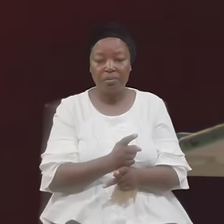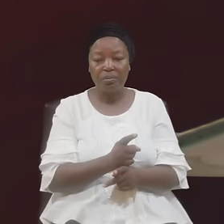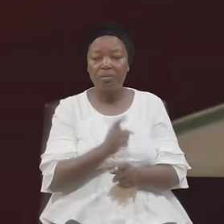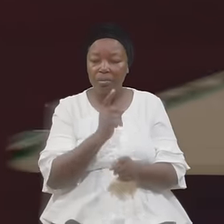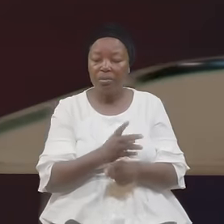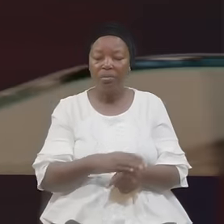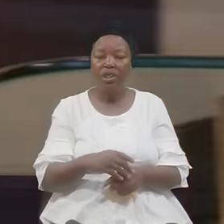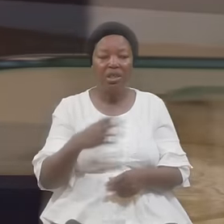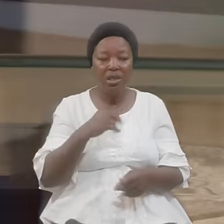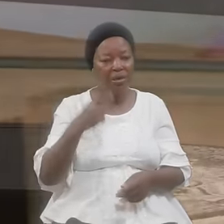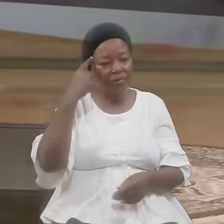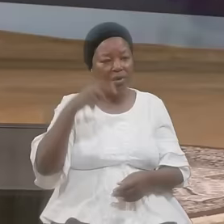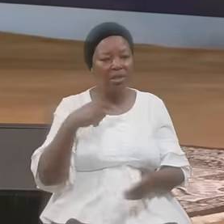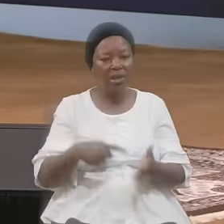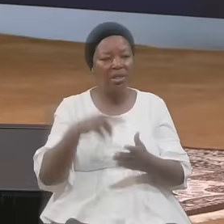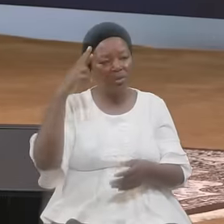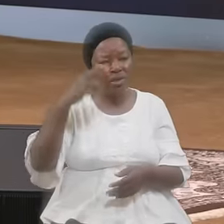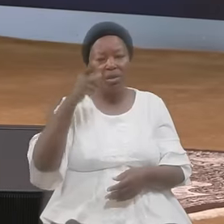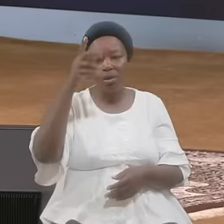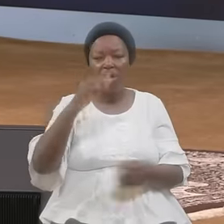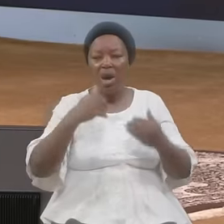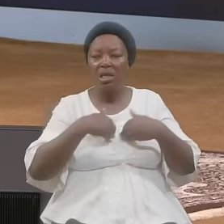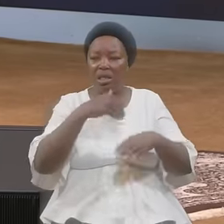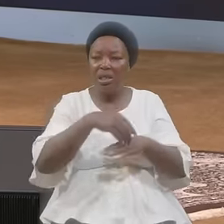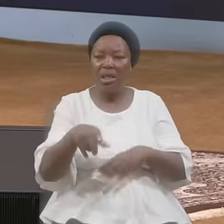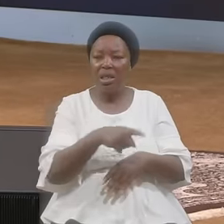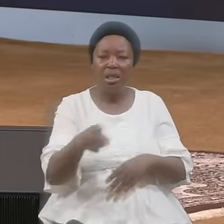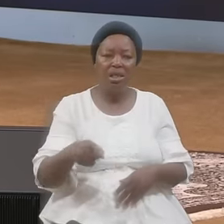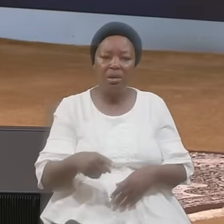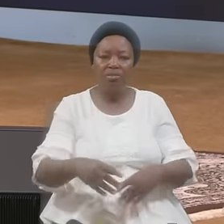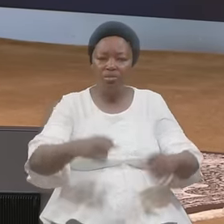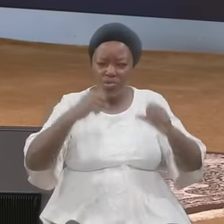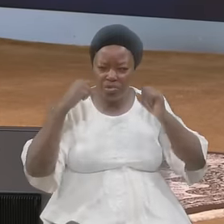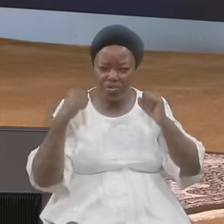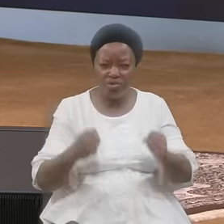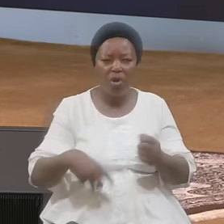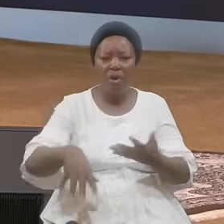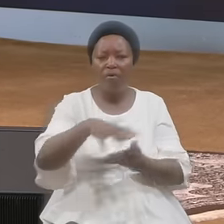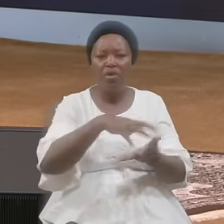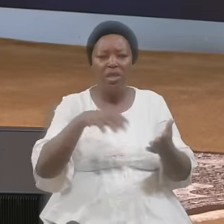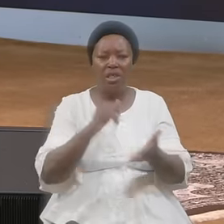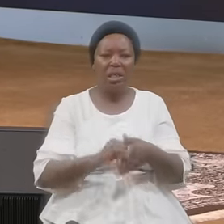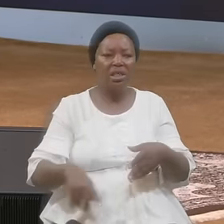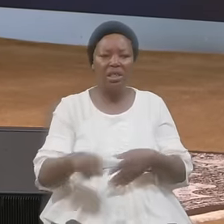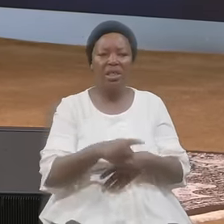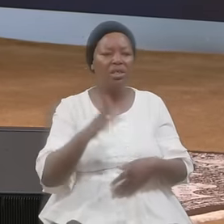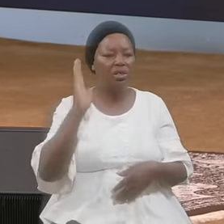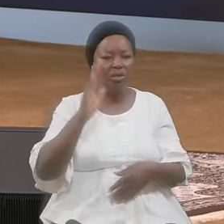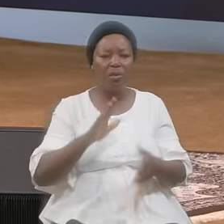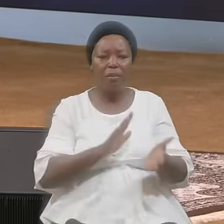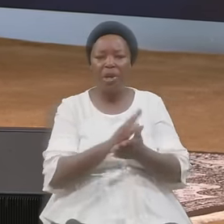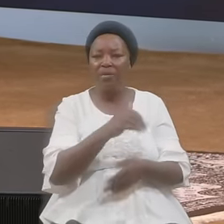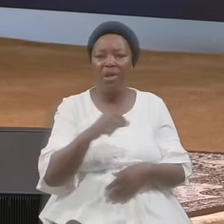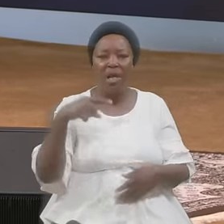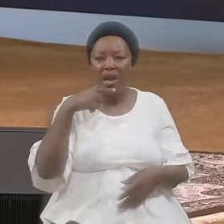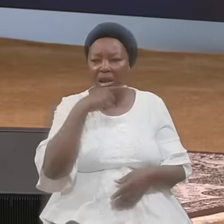God Shall Send Them Strong Delusion That They Should Believe A Lie Or